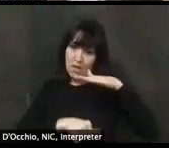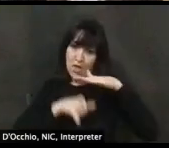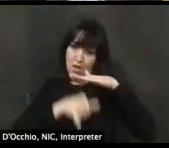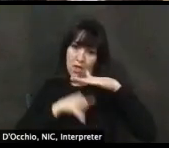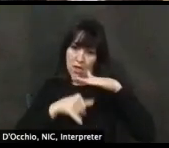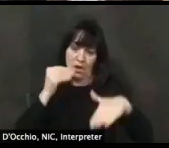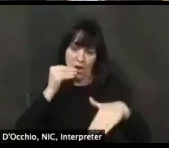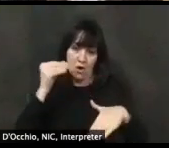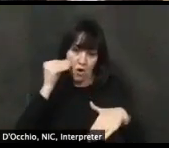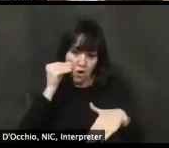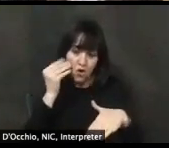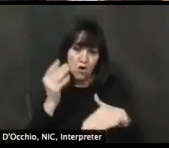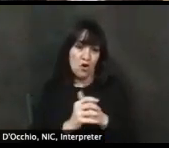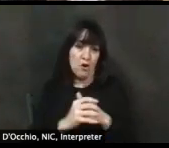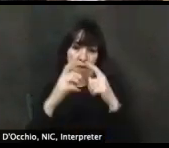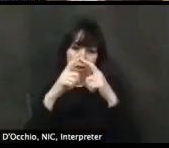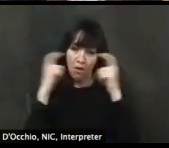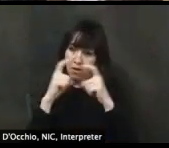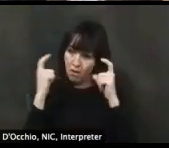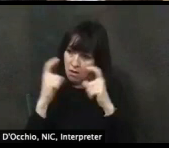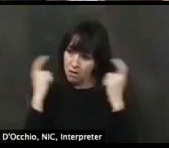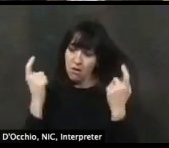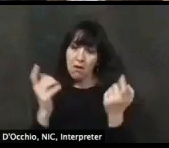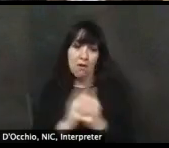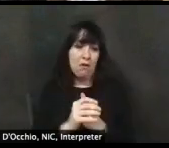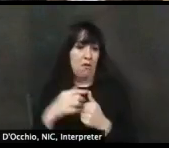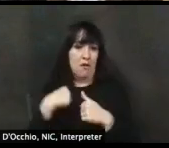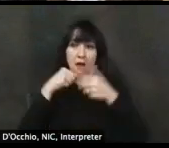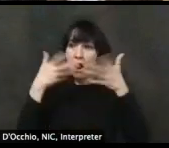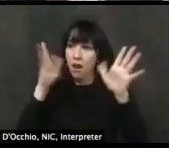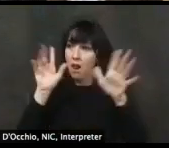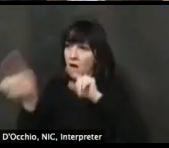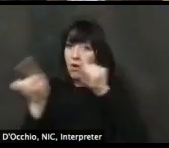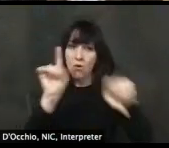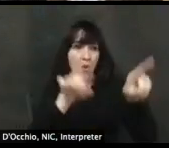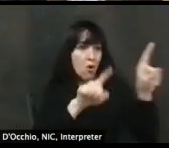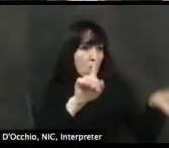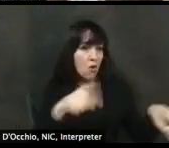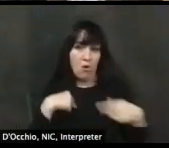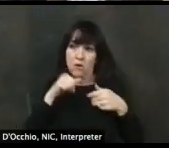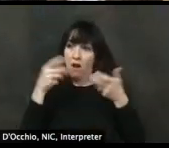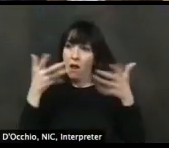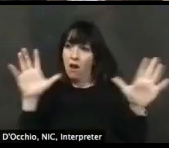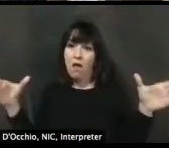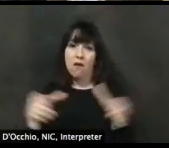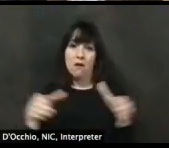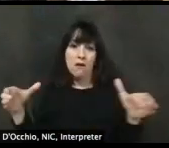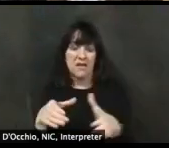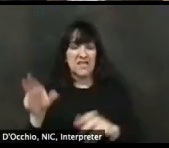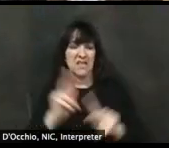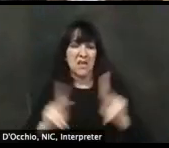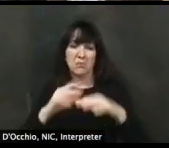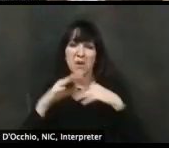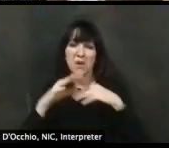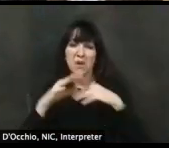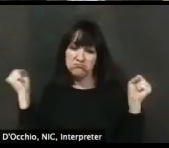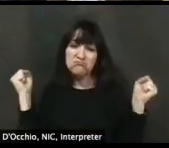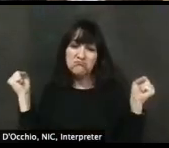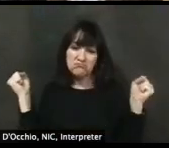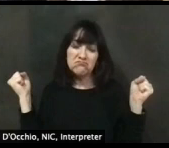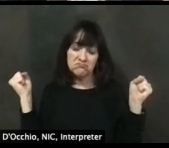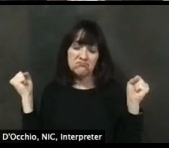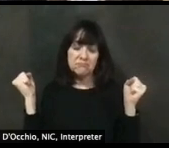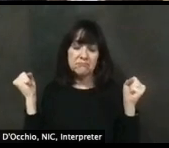You know, I think, um, we're not doing it for ourselves in many ways. We're doing it for others. And, um,